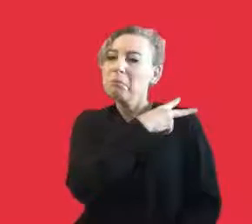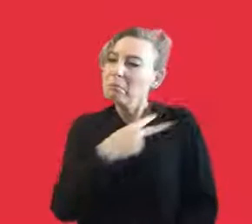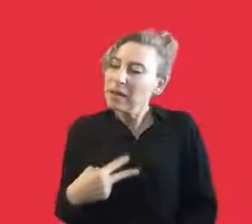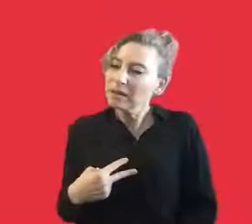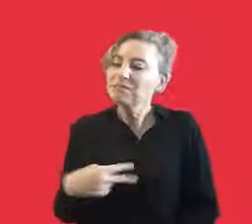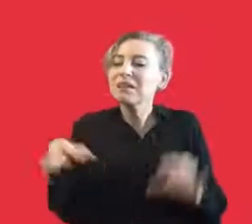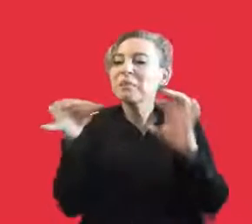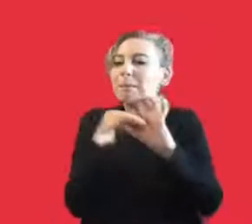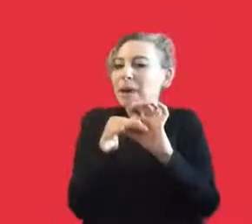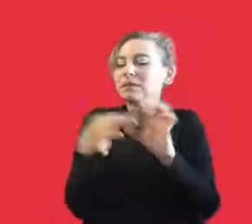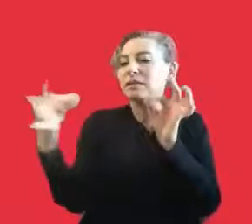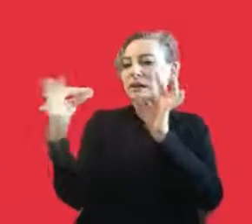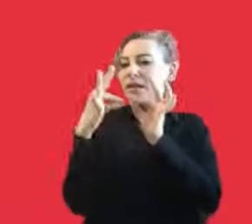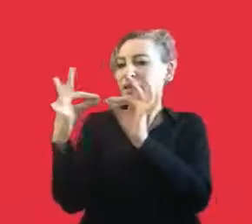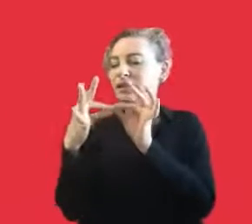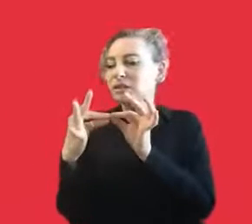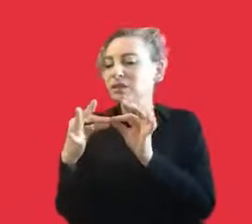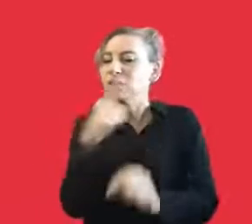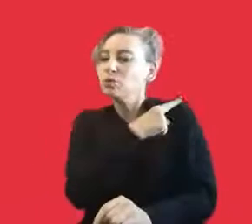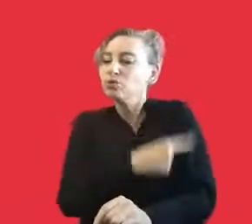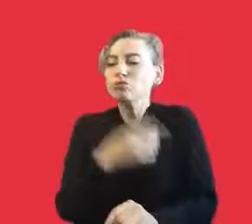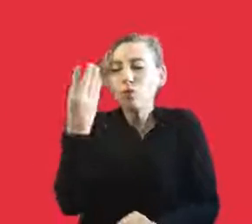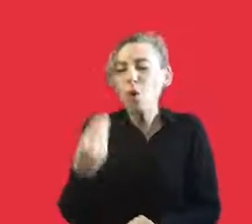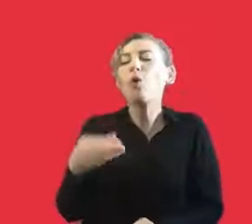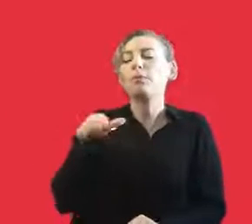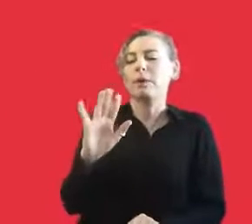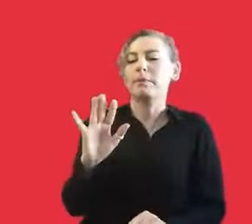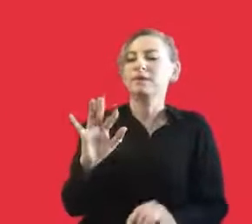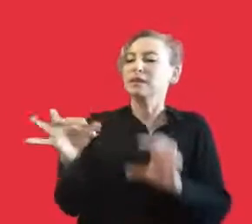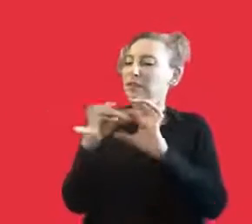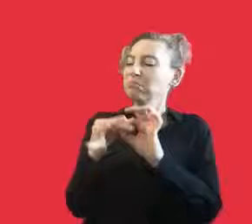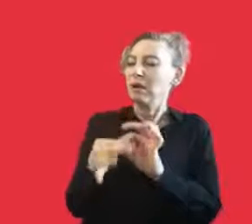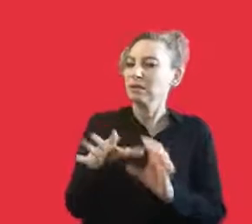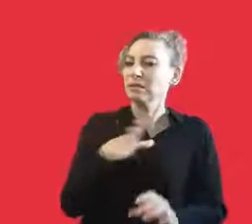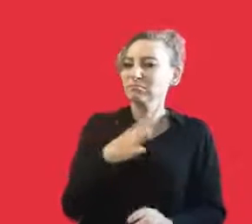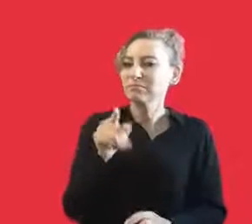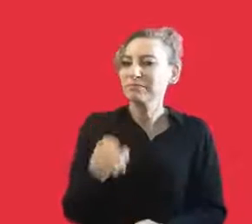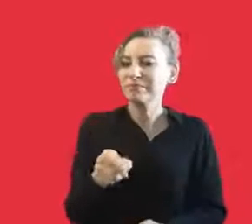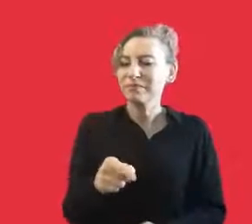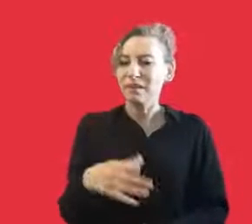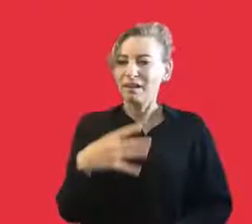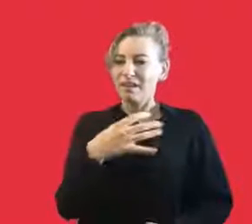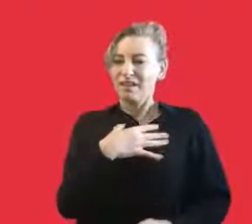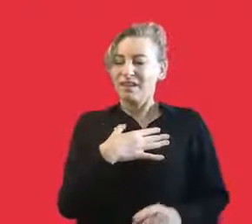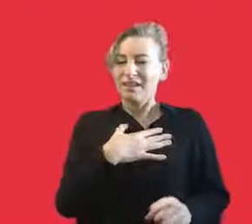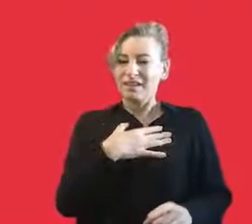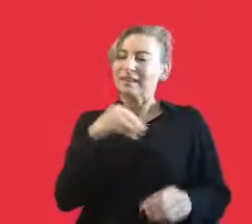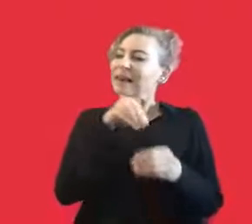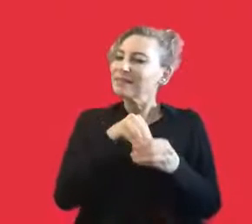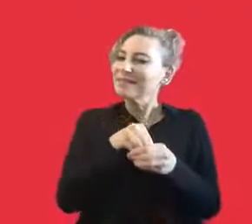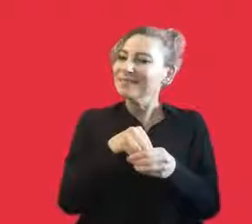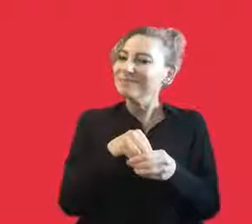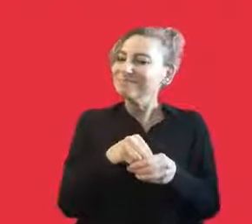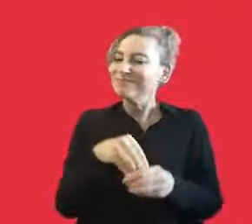not very strong in terms of communication. Well, the communication of this independent area with